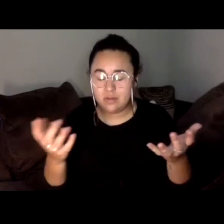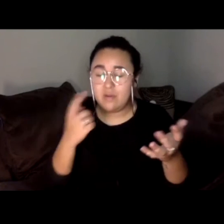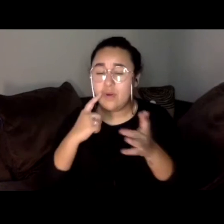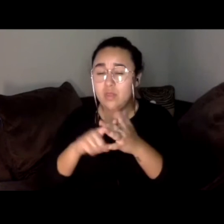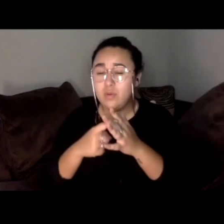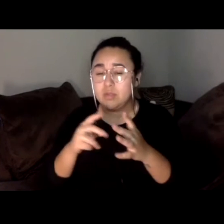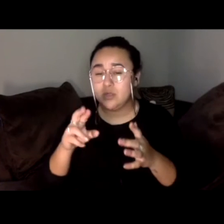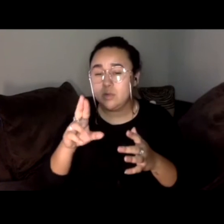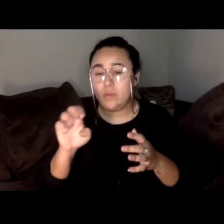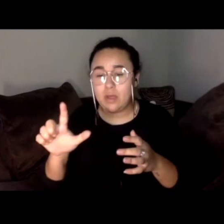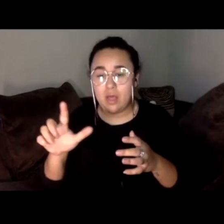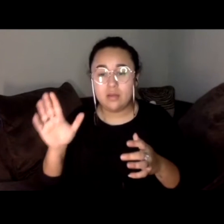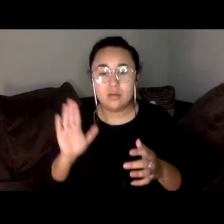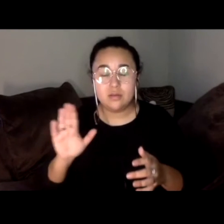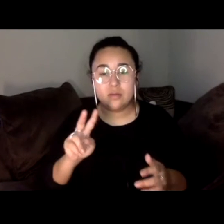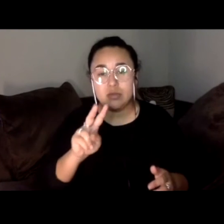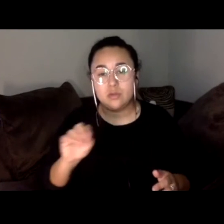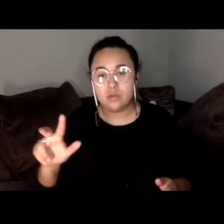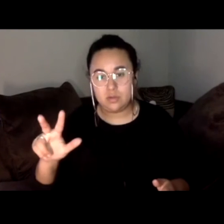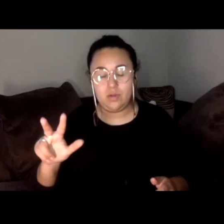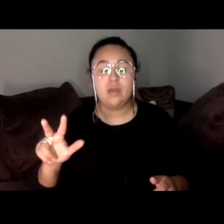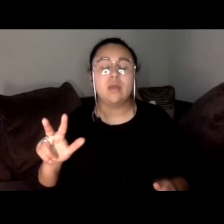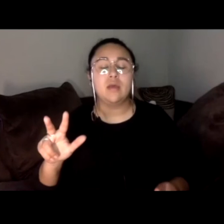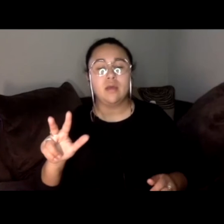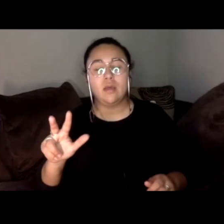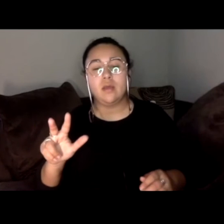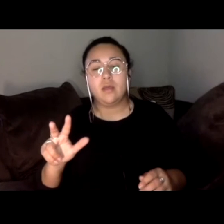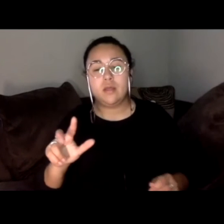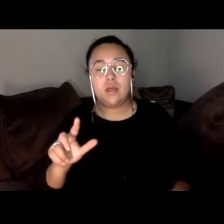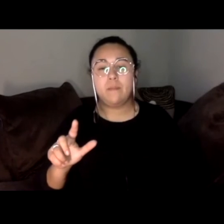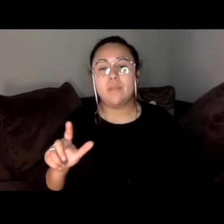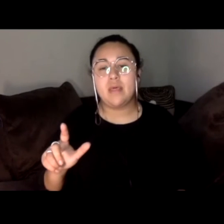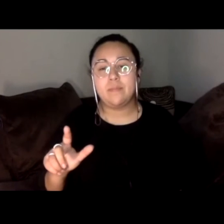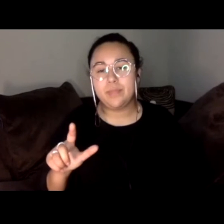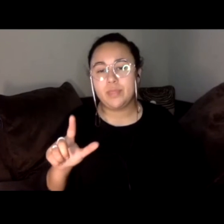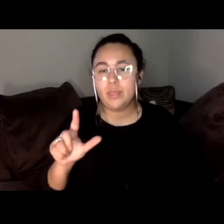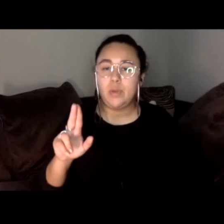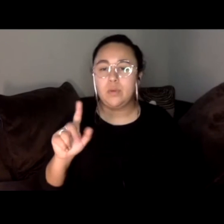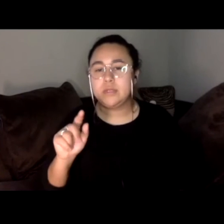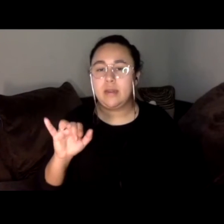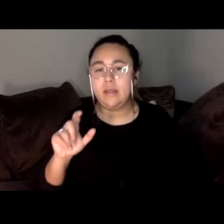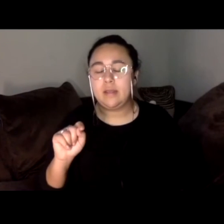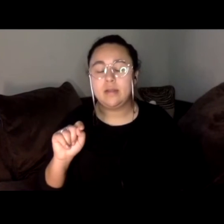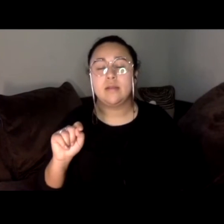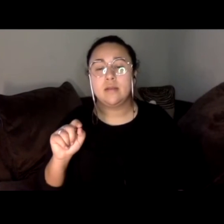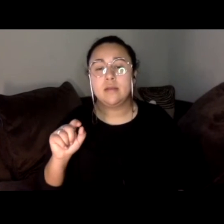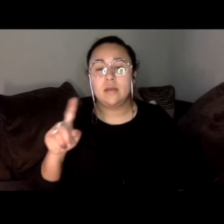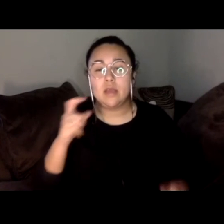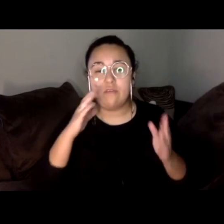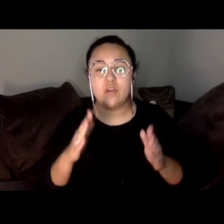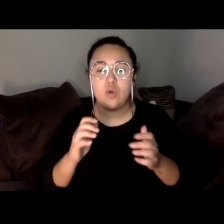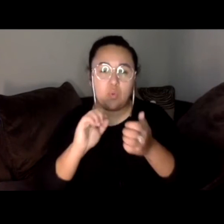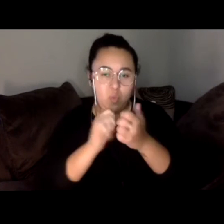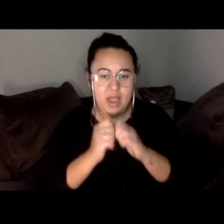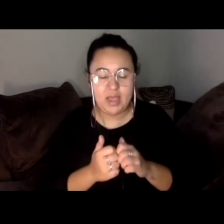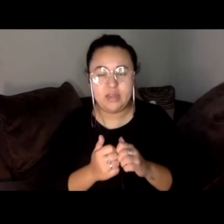2003, the lieutenant governor Cruz Bustamante ran, and there are debates as to whether or not him running actually